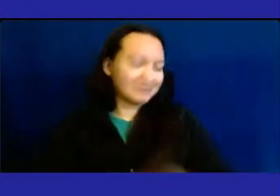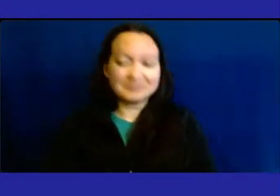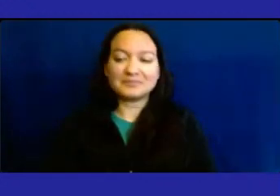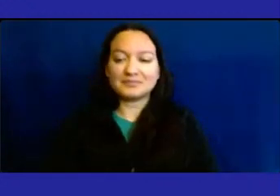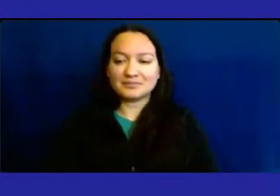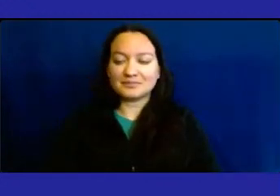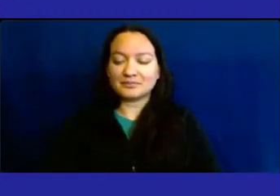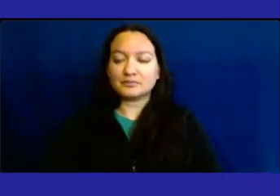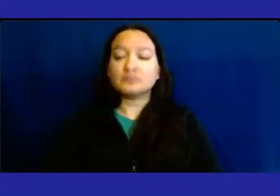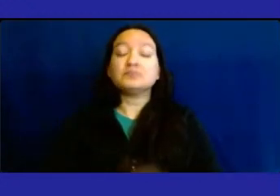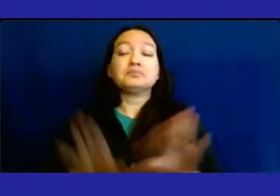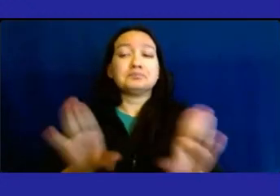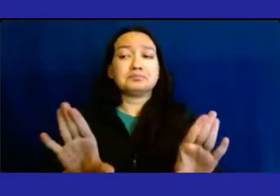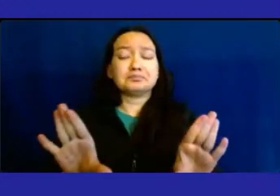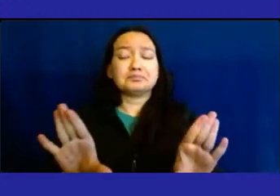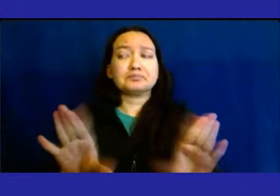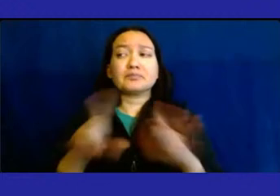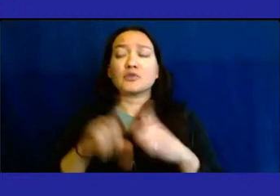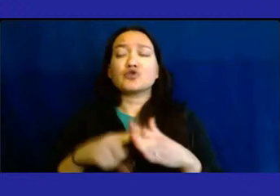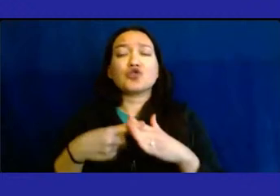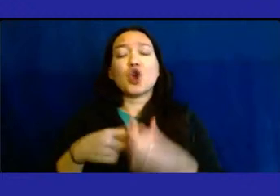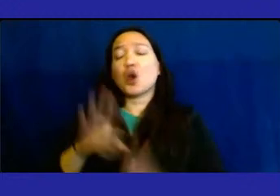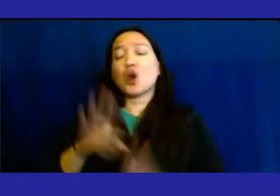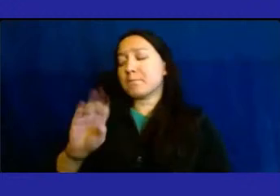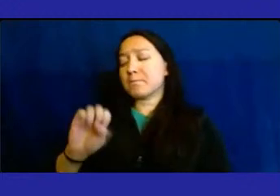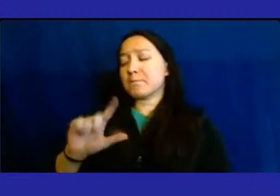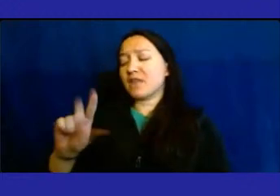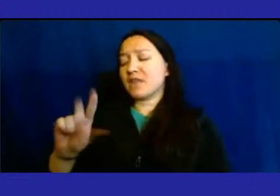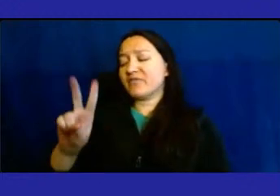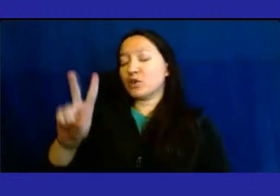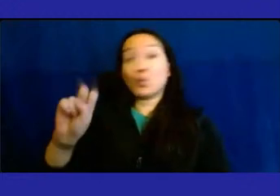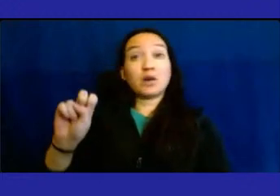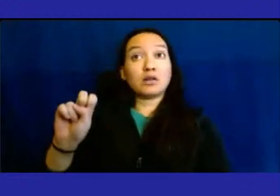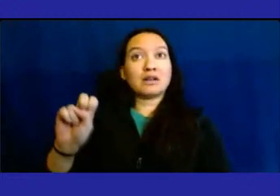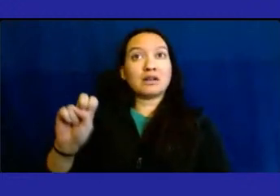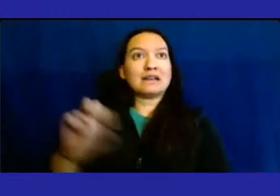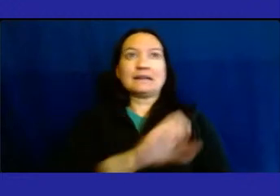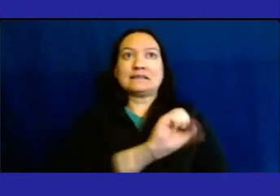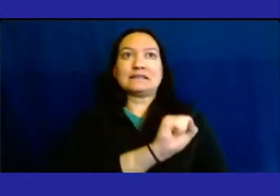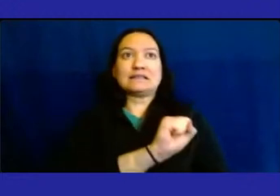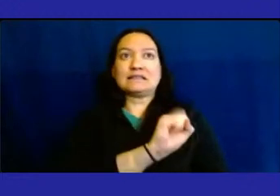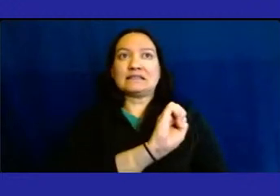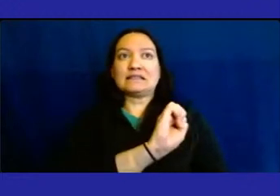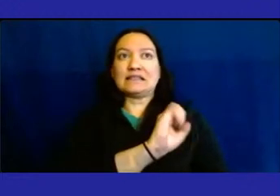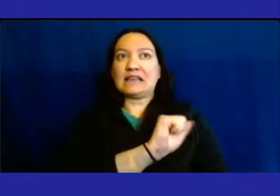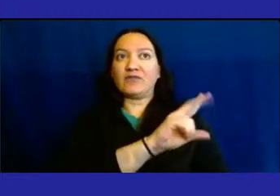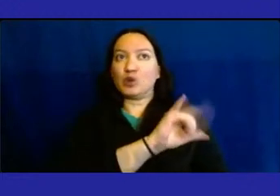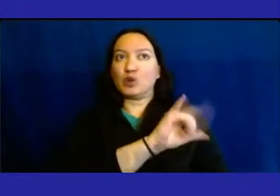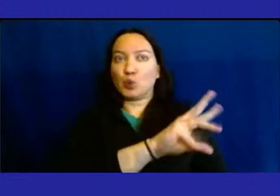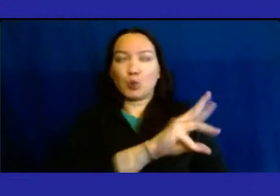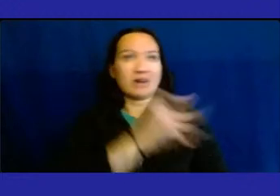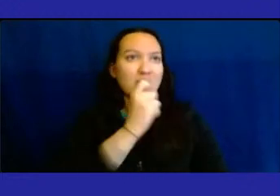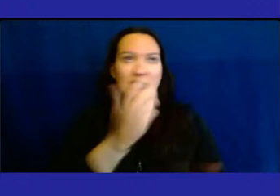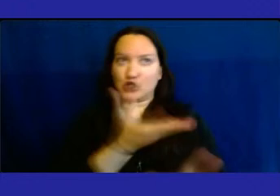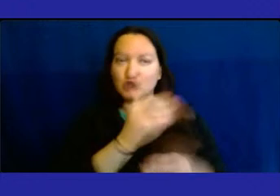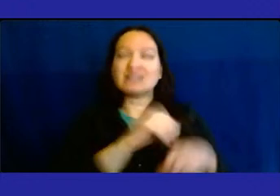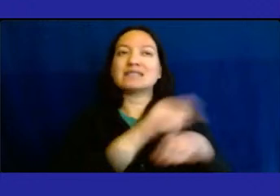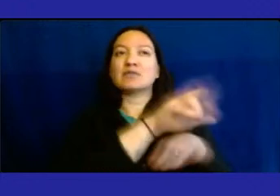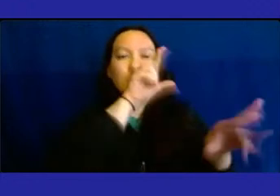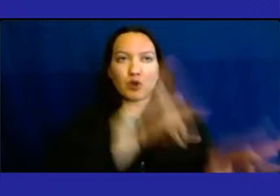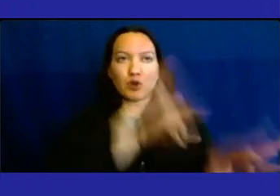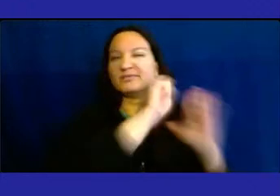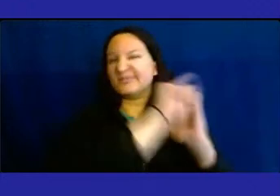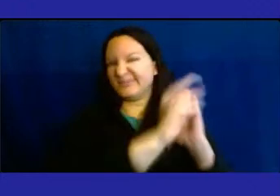me say, we're going to start with Bellevue. But Seaview is not here. So we're going to submit their report as a written